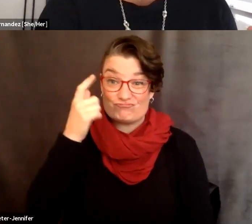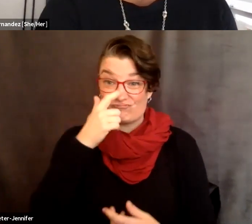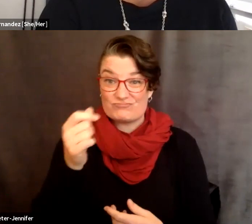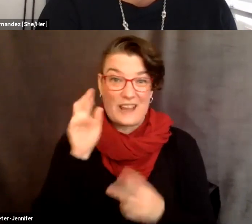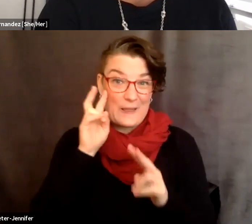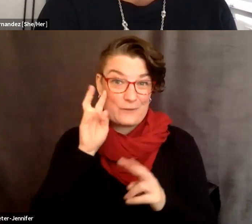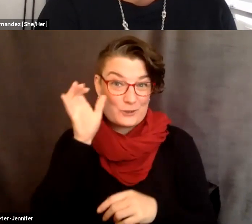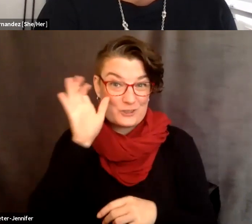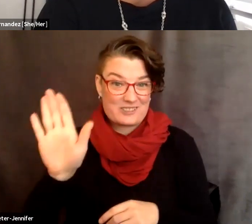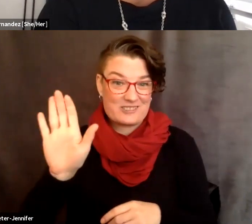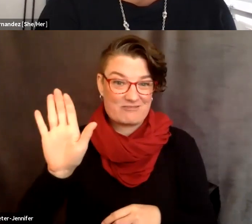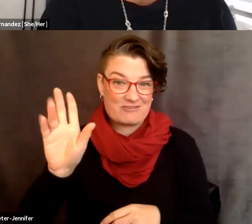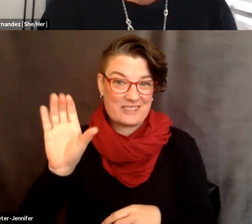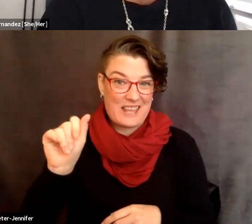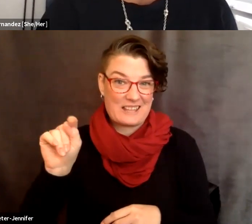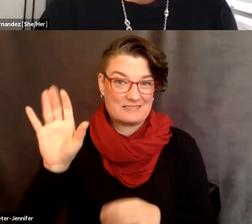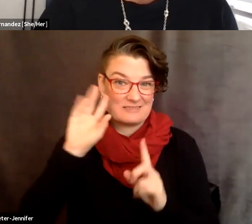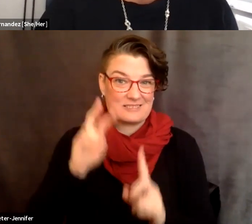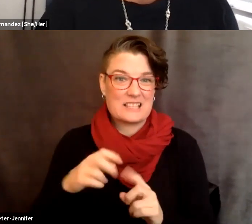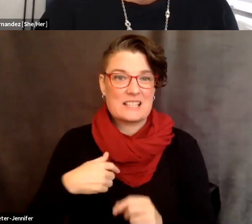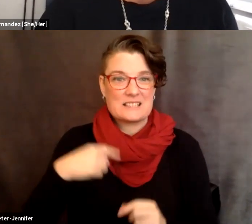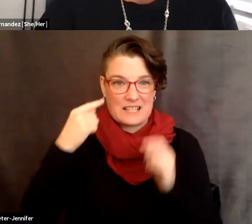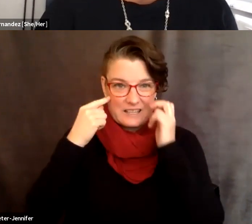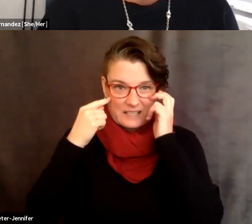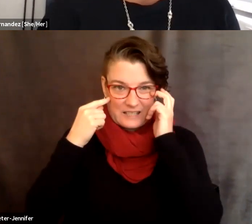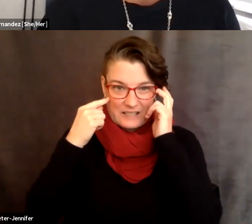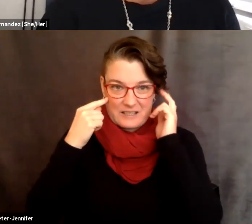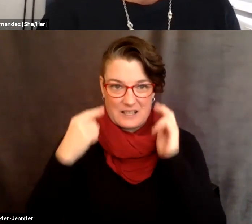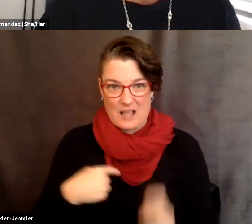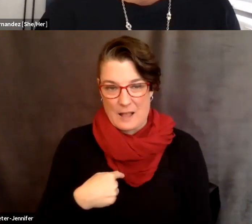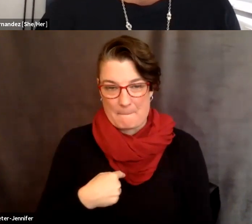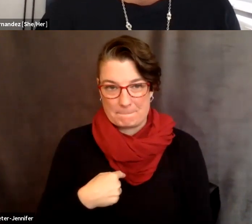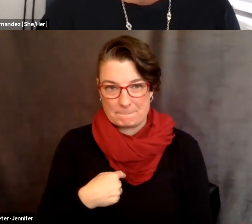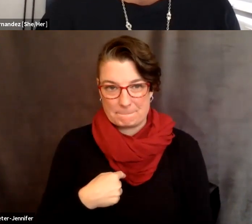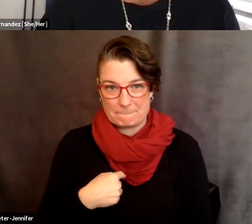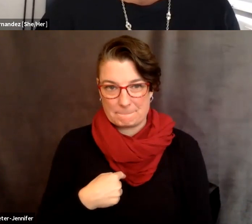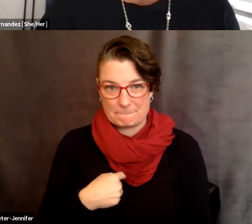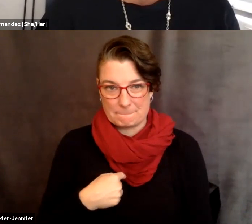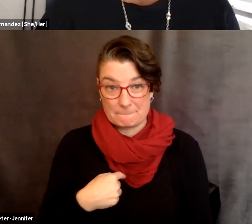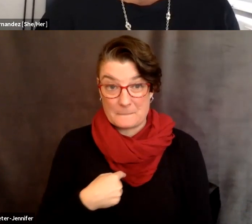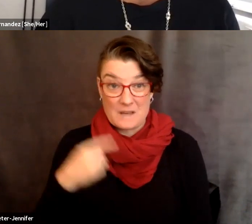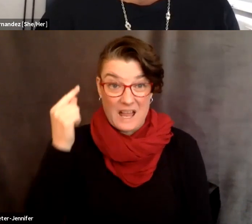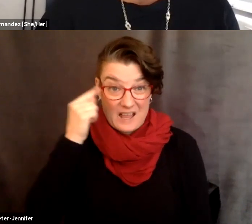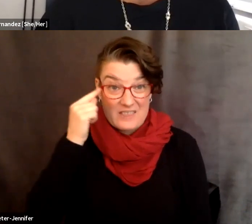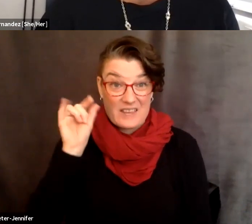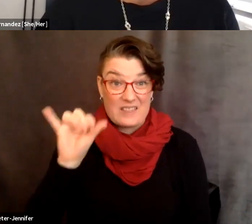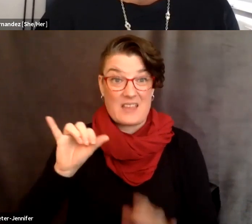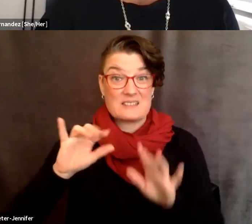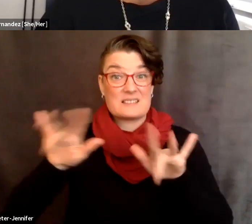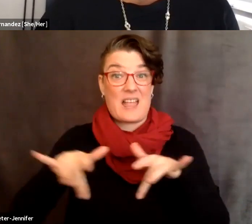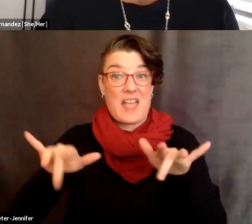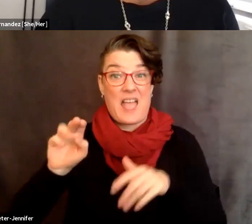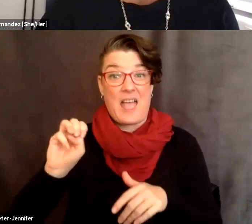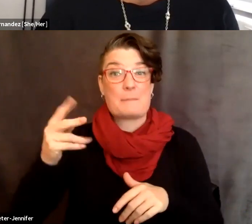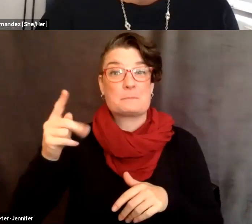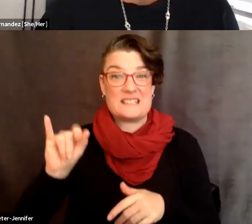forward to hearing what Kat has to say. um, I, I mean, I think, I guess I, um, I think there that's emptiness and,